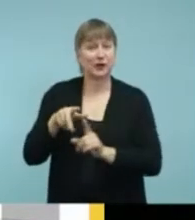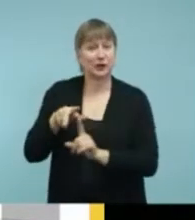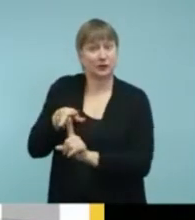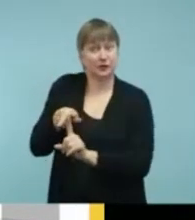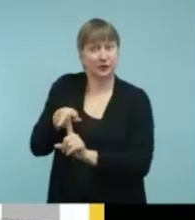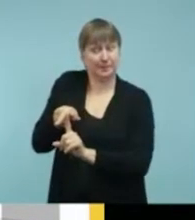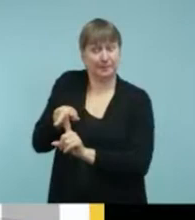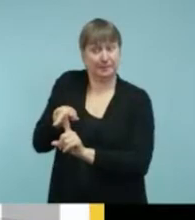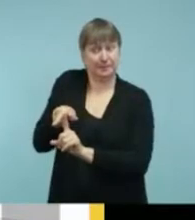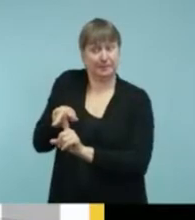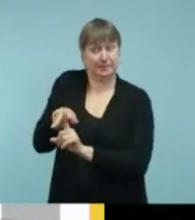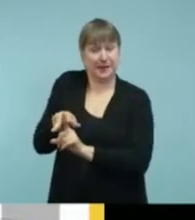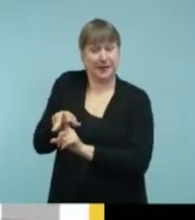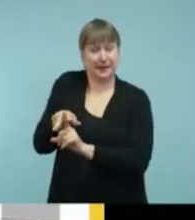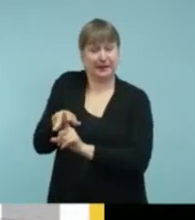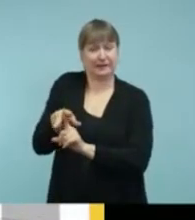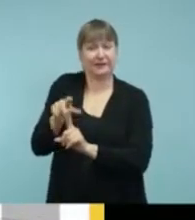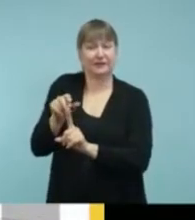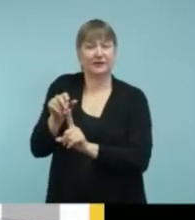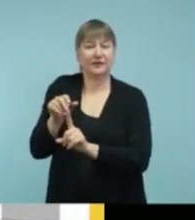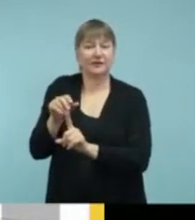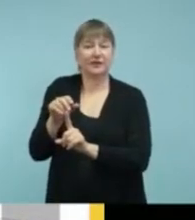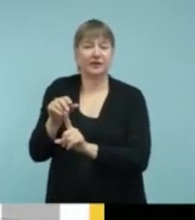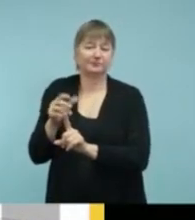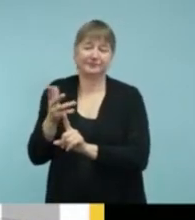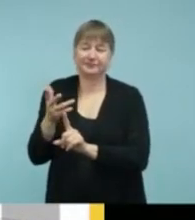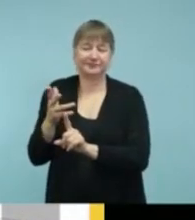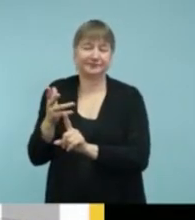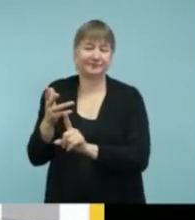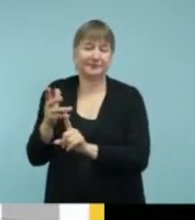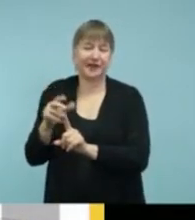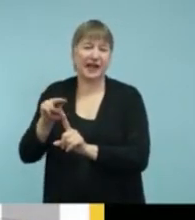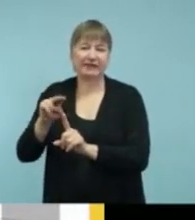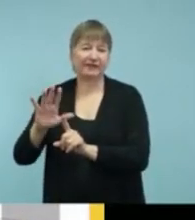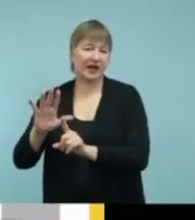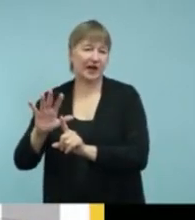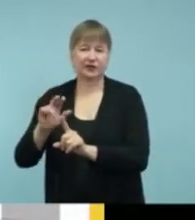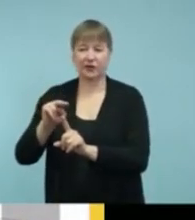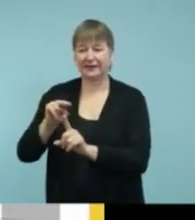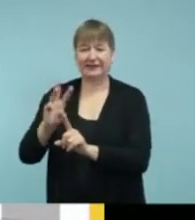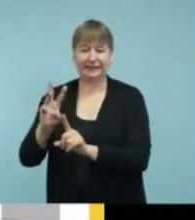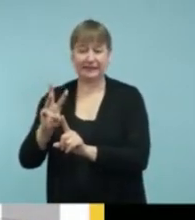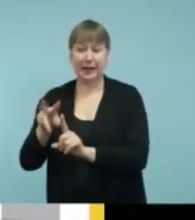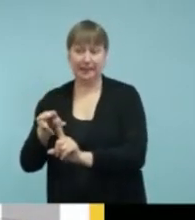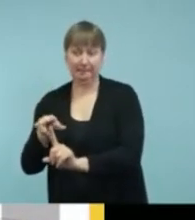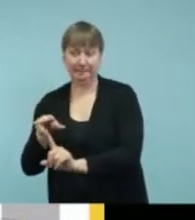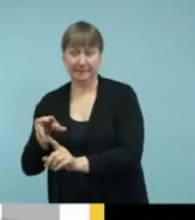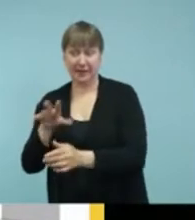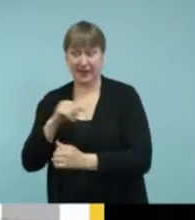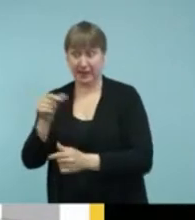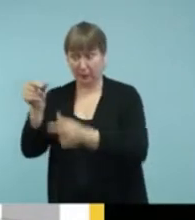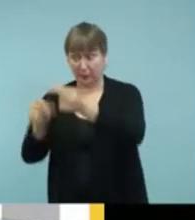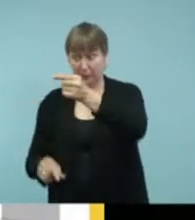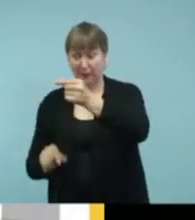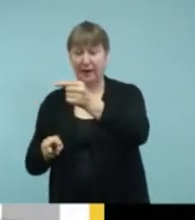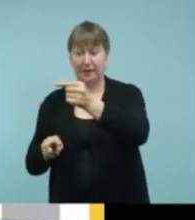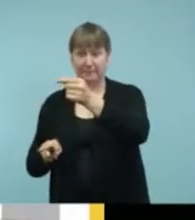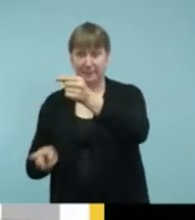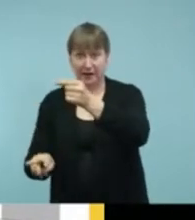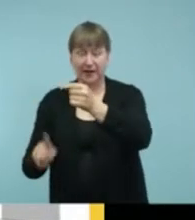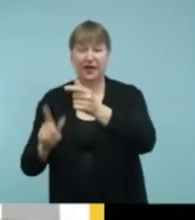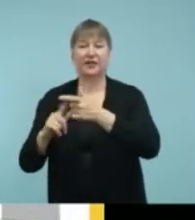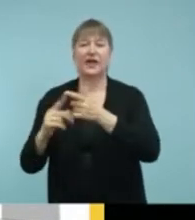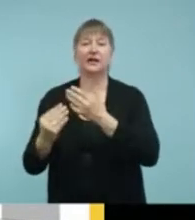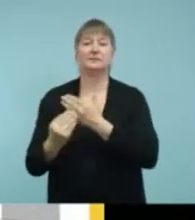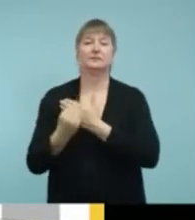the auxiliary port on the back of an N5 or N6. Okay. So, just think about your students